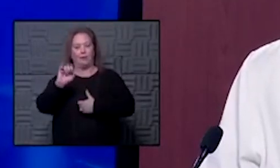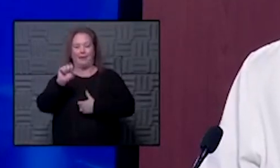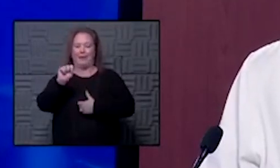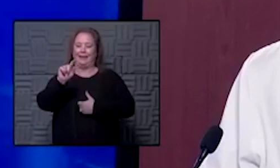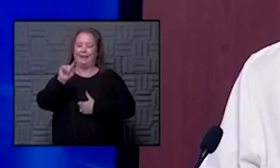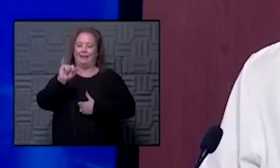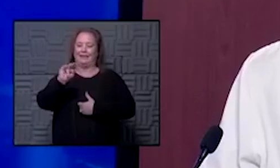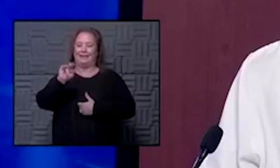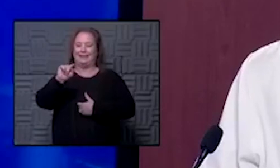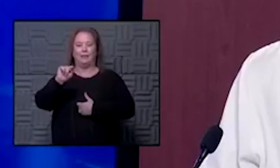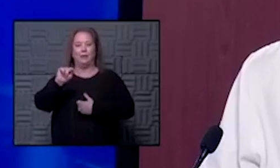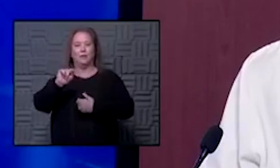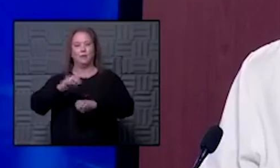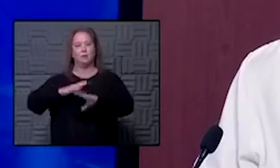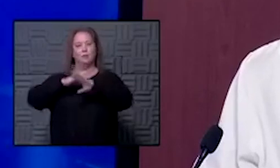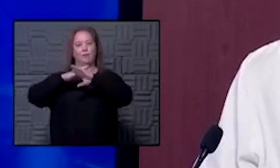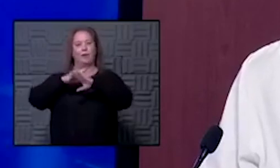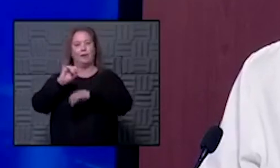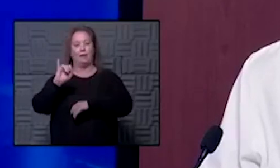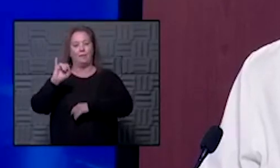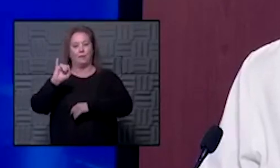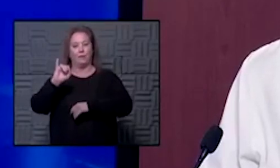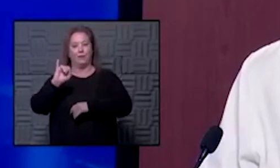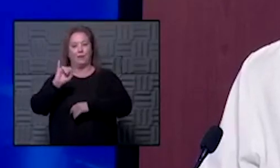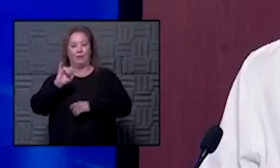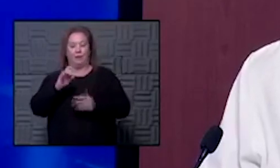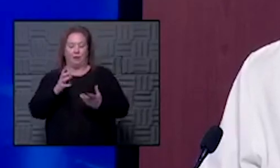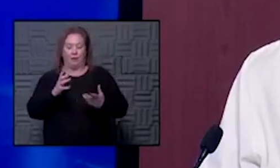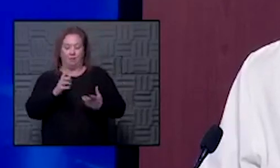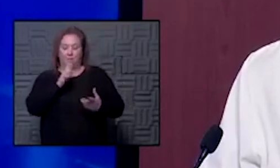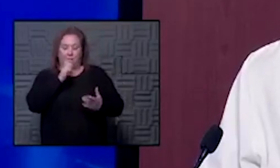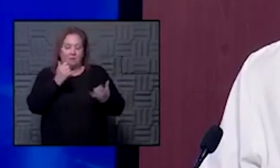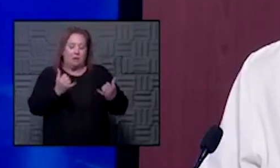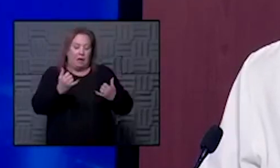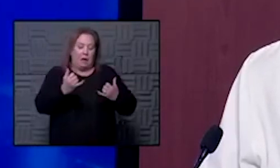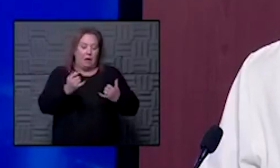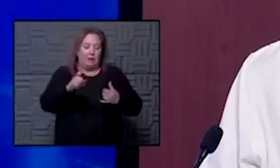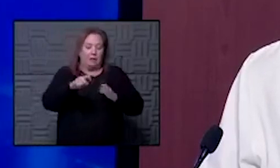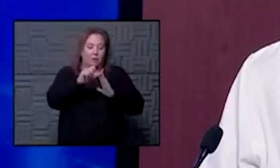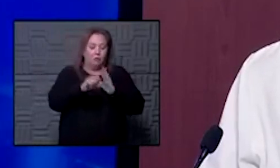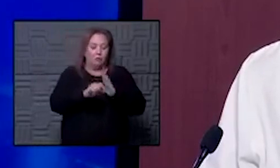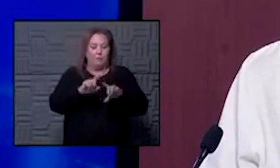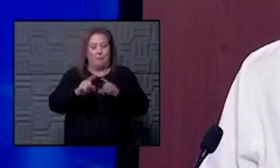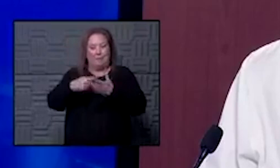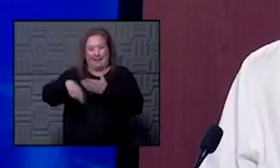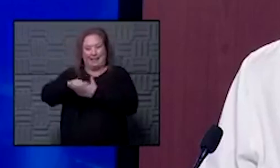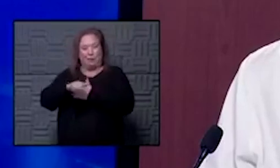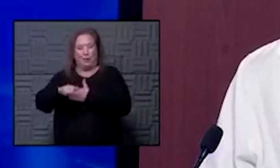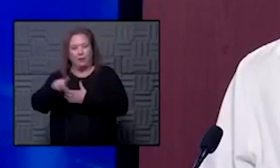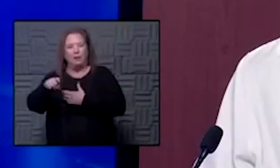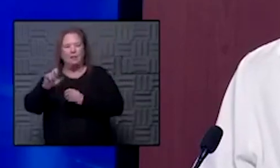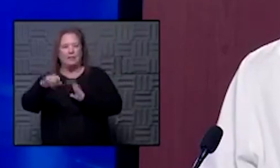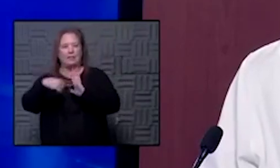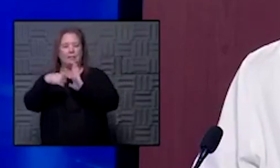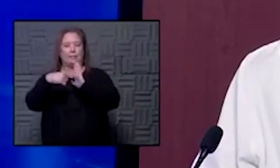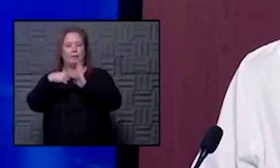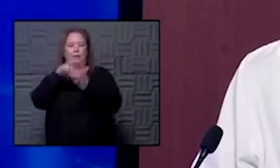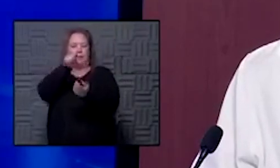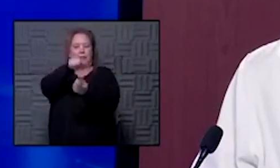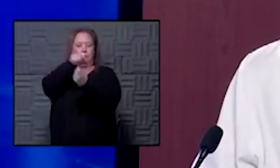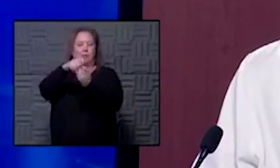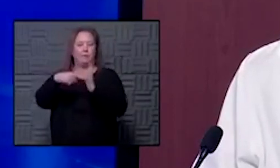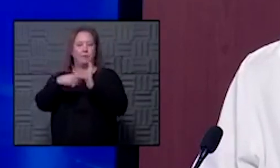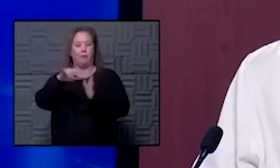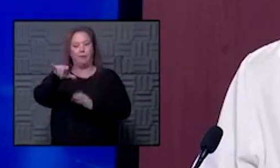stent to prevent infection and it doesn't have to happen today but if it doesn't happen next week we've maybe got an issue so those are examples or that's a very specific